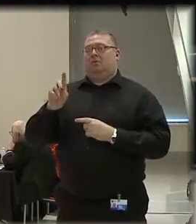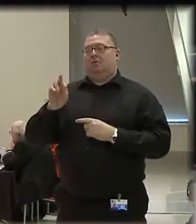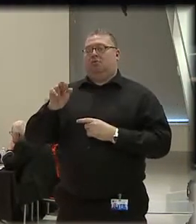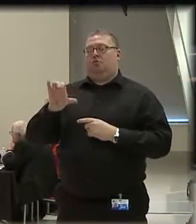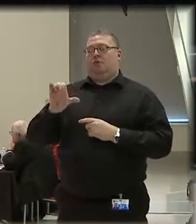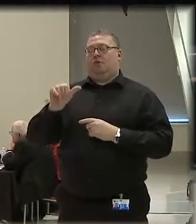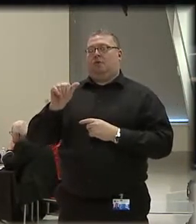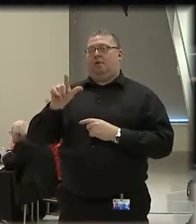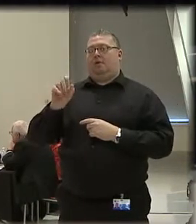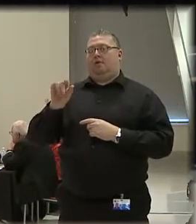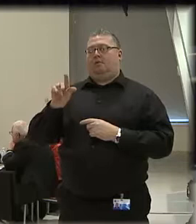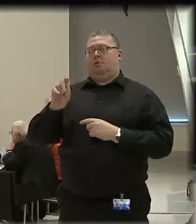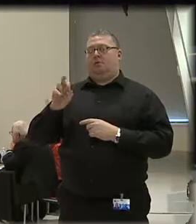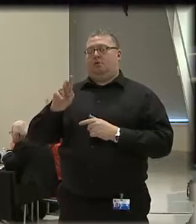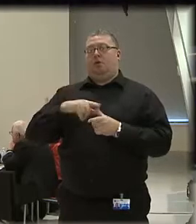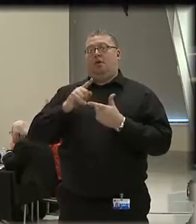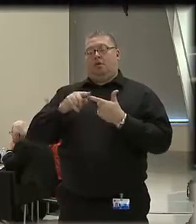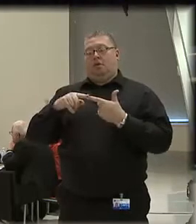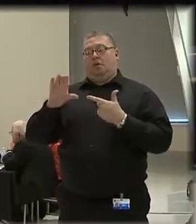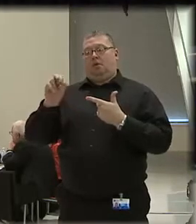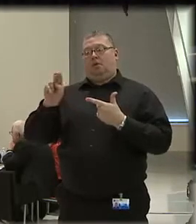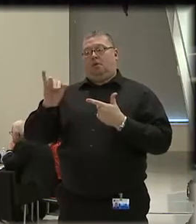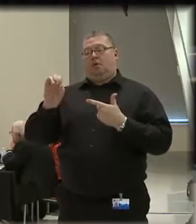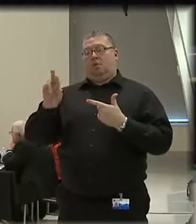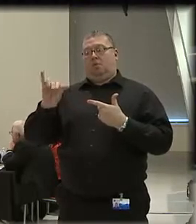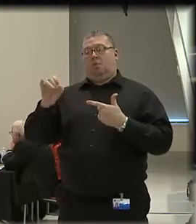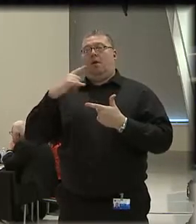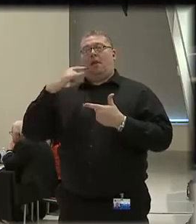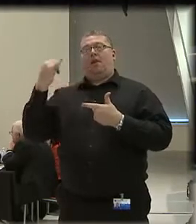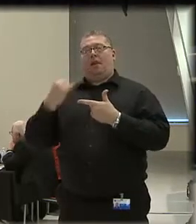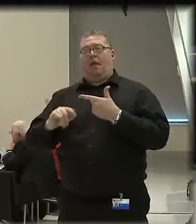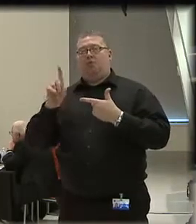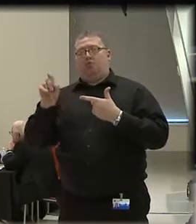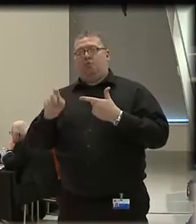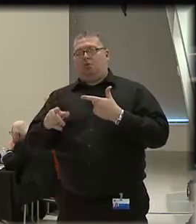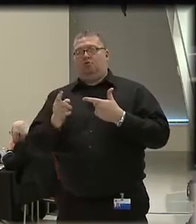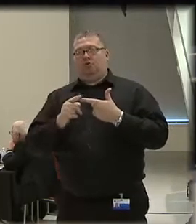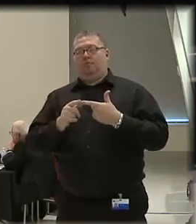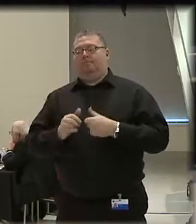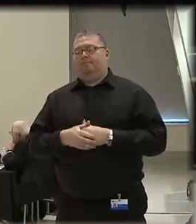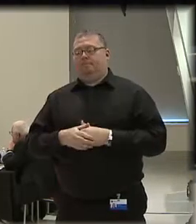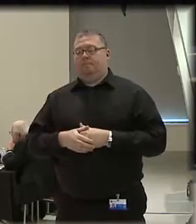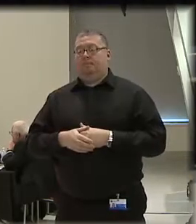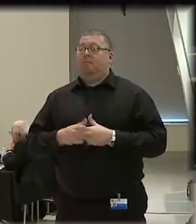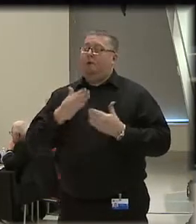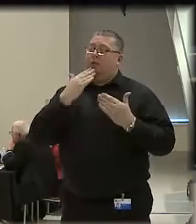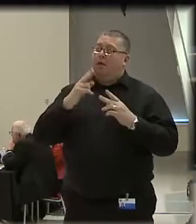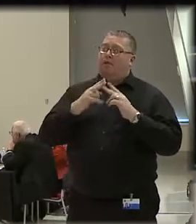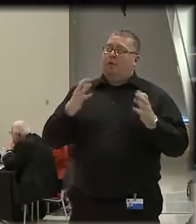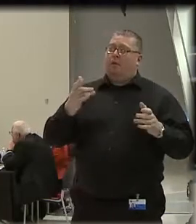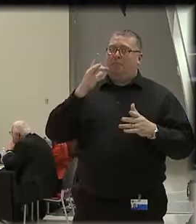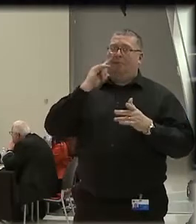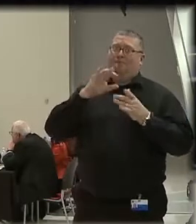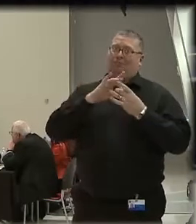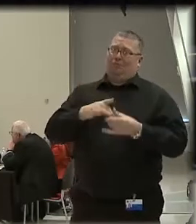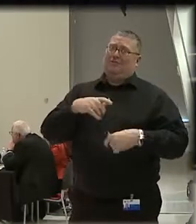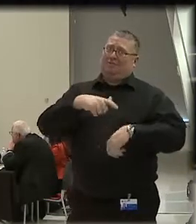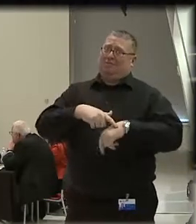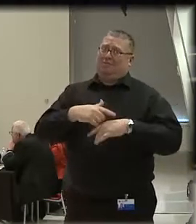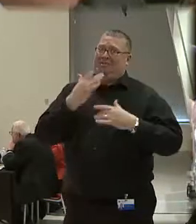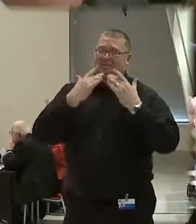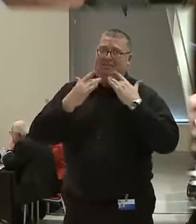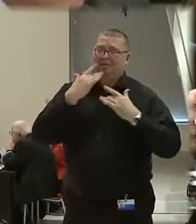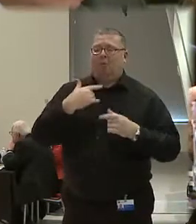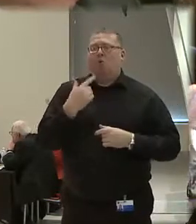and Connie Rice will then follow and be the last questioner. Thank you very much. In the interest of time, just one or two